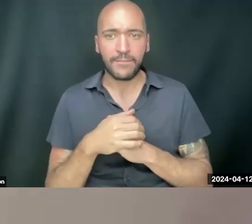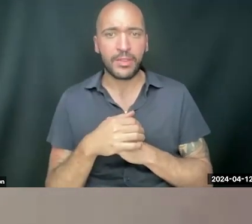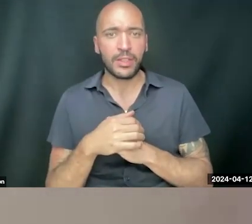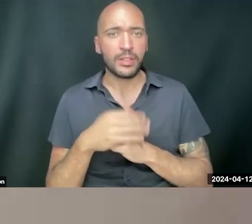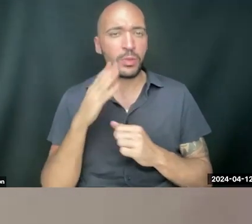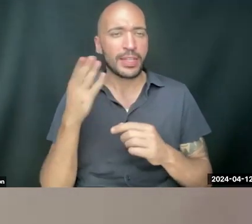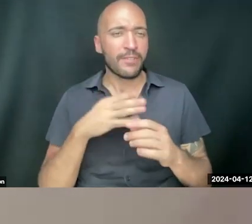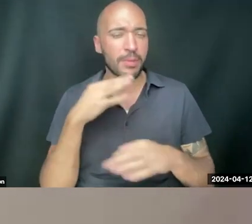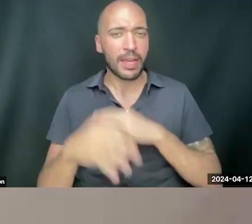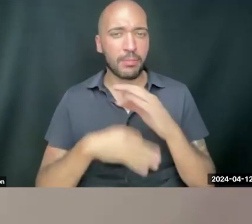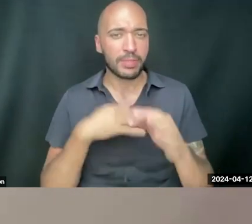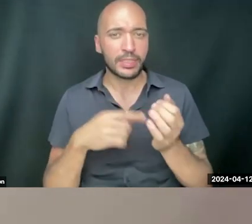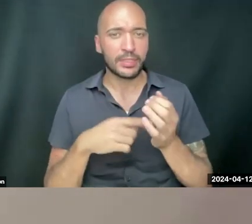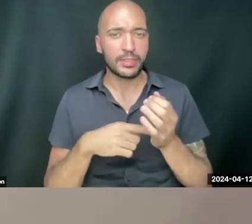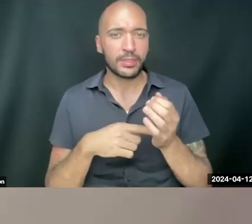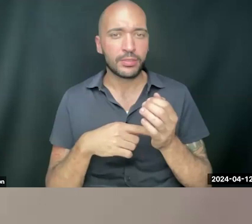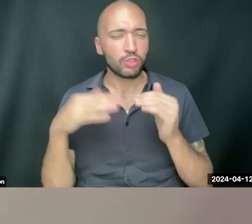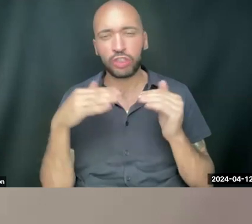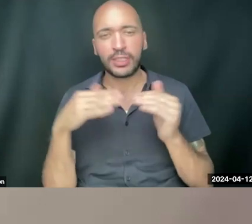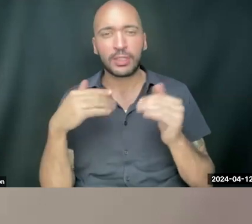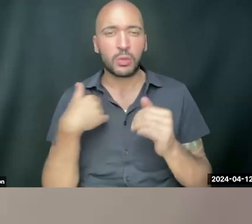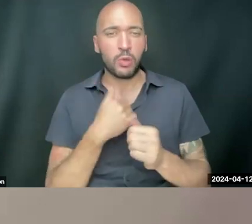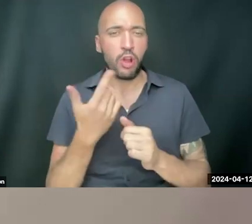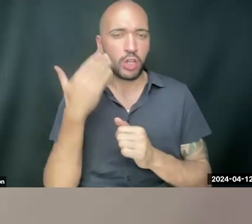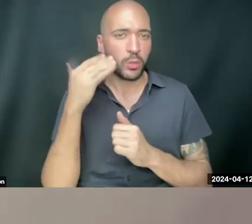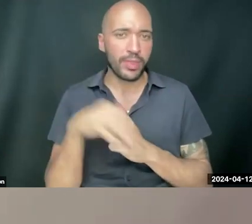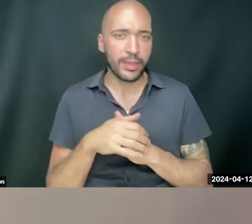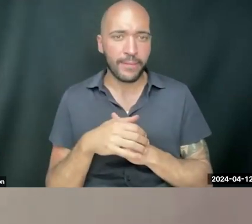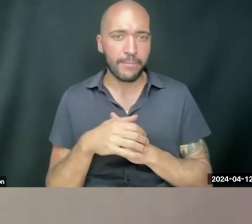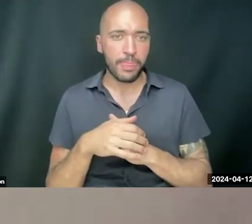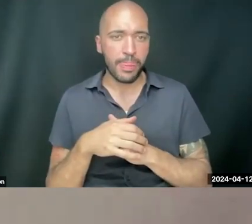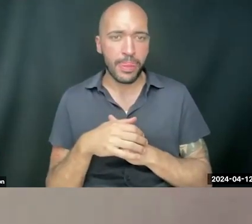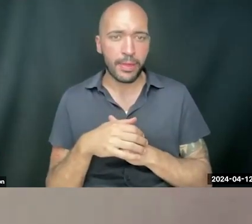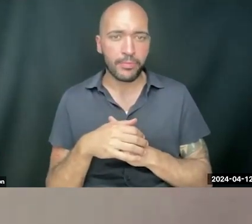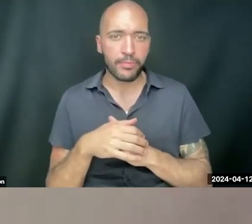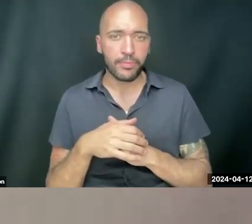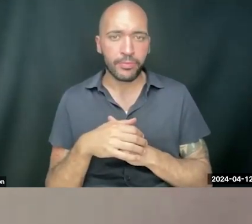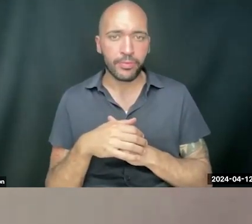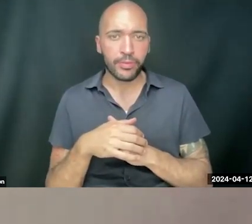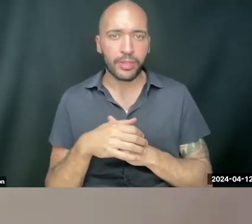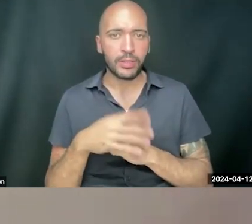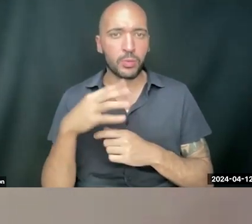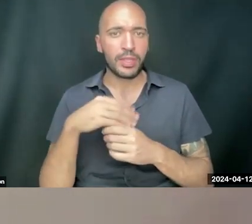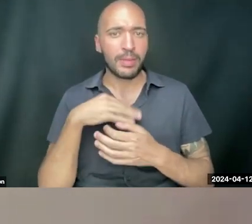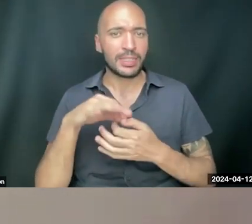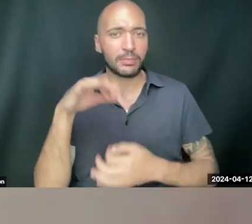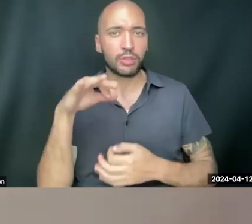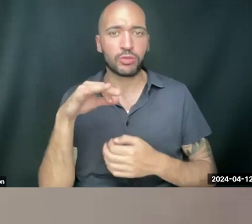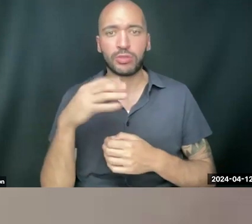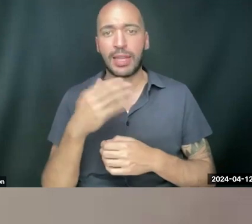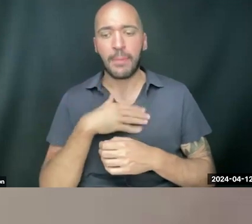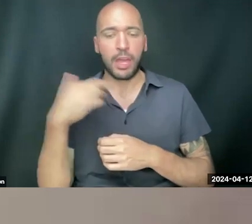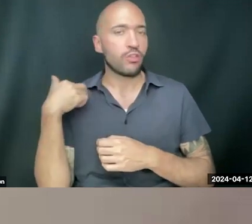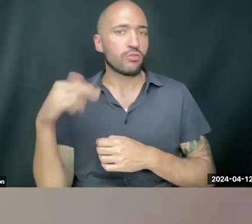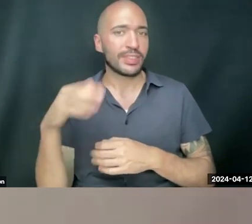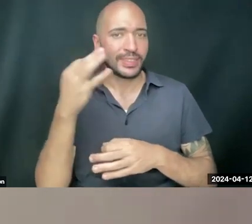compensated for justly. And we all know that, um, it is within my spiritual and my religious